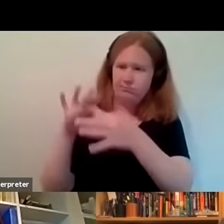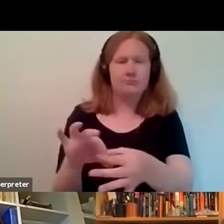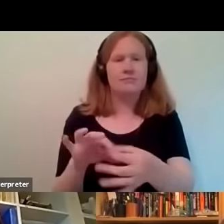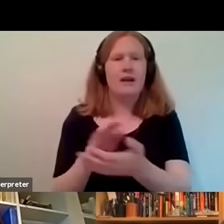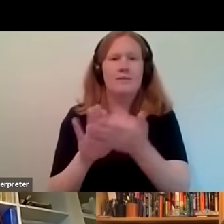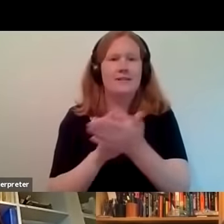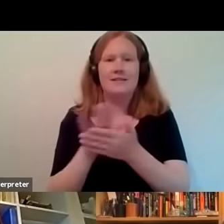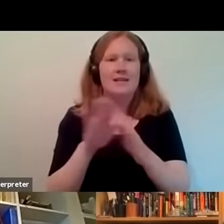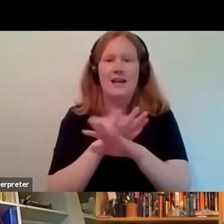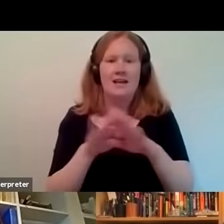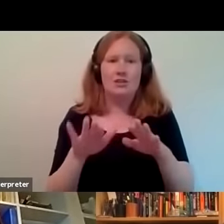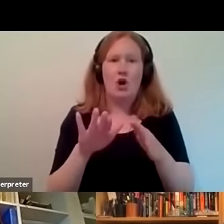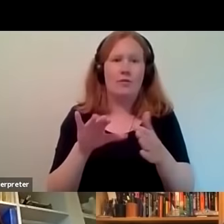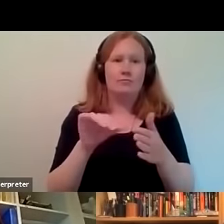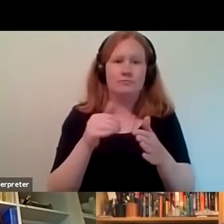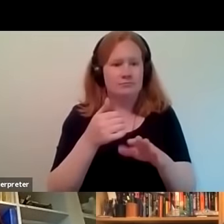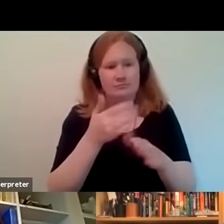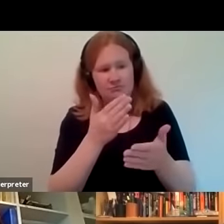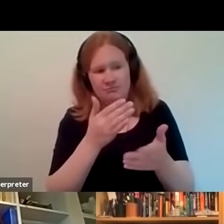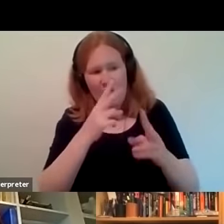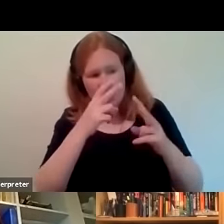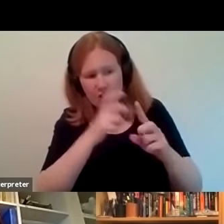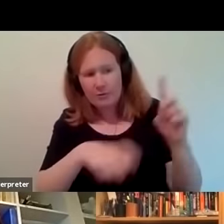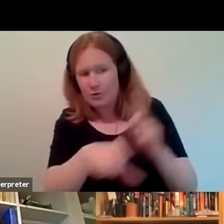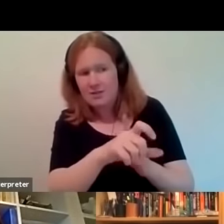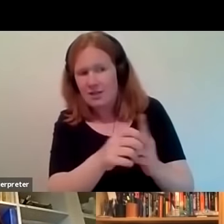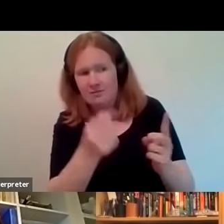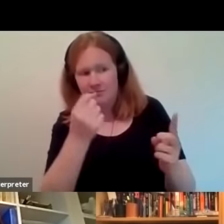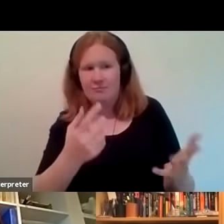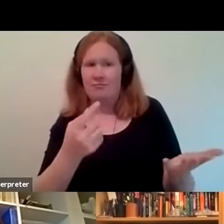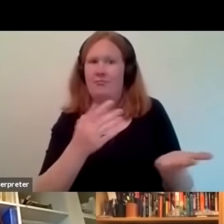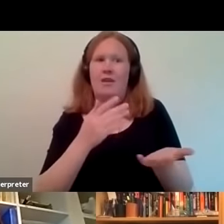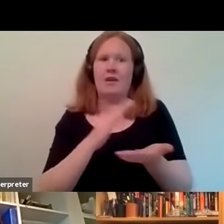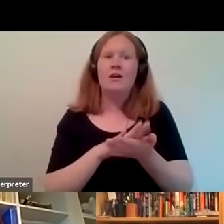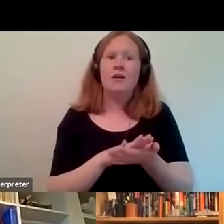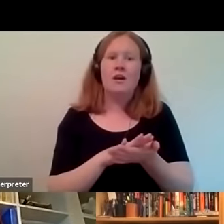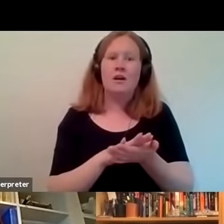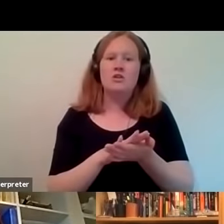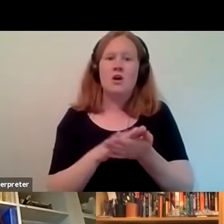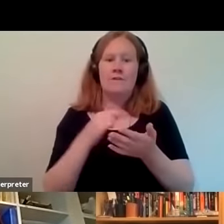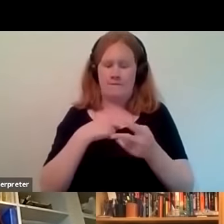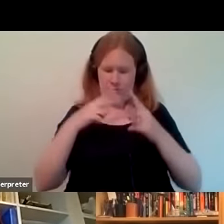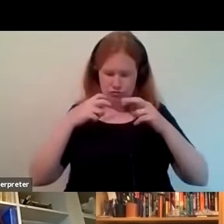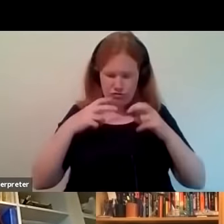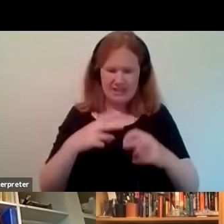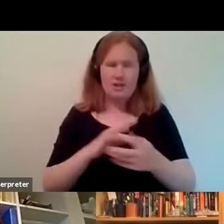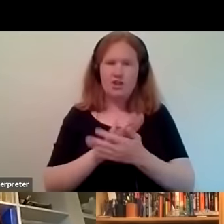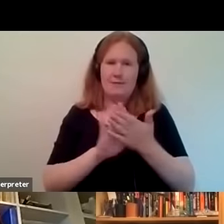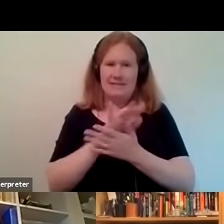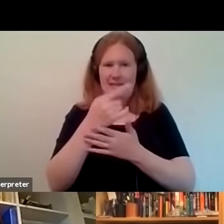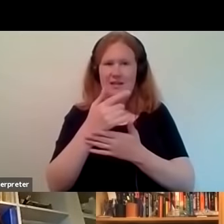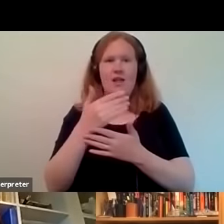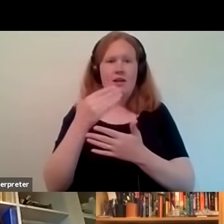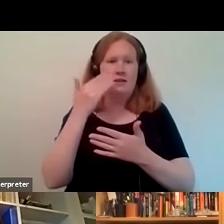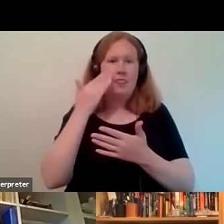in the community um certainly research has allowed me to explore the challenges especially within the